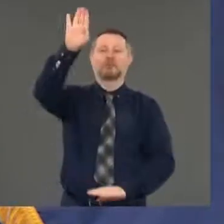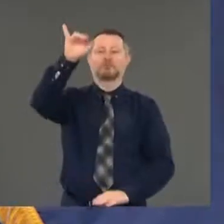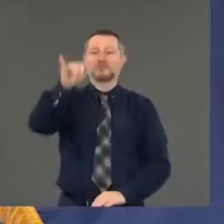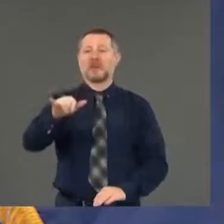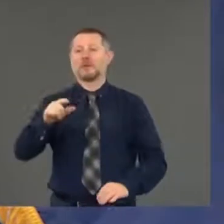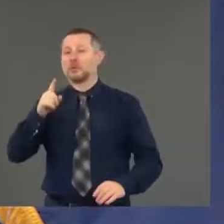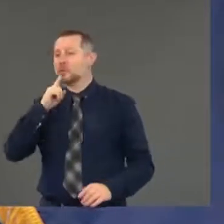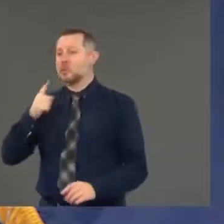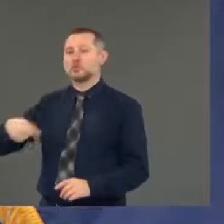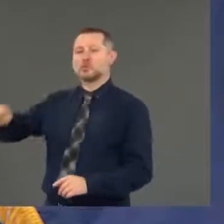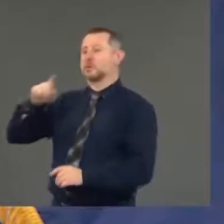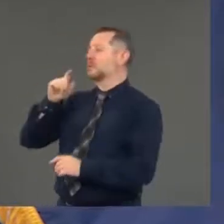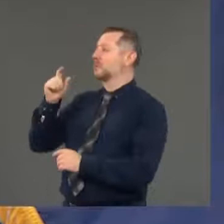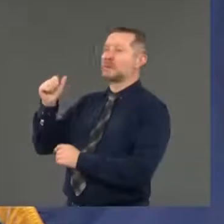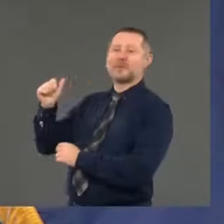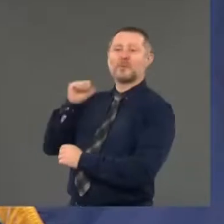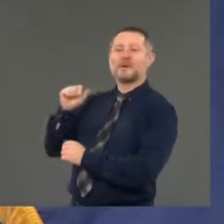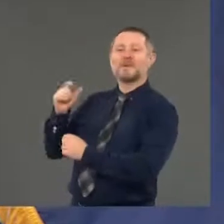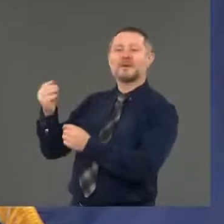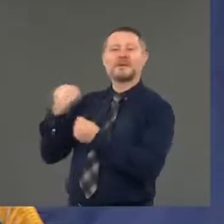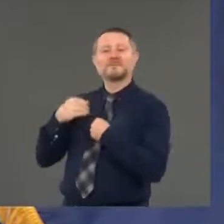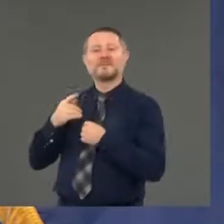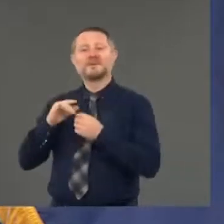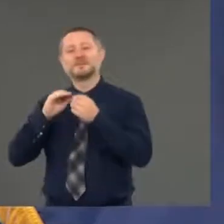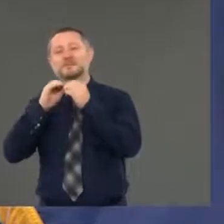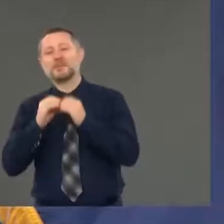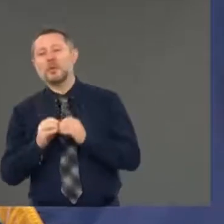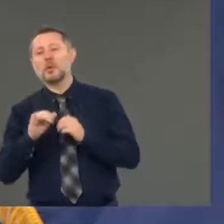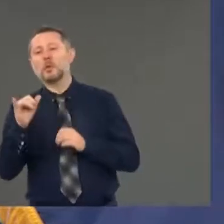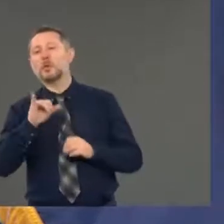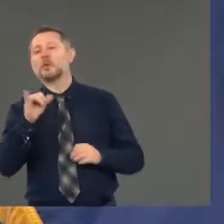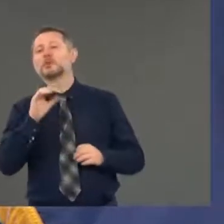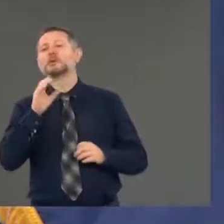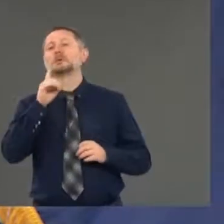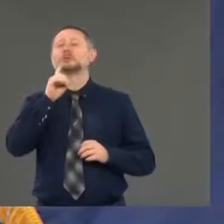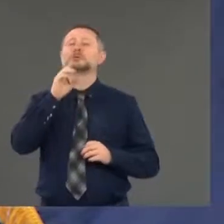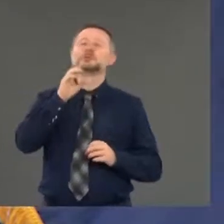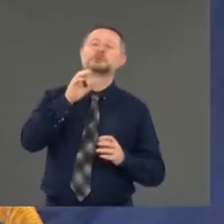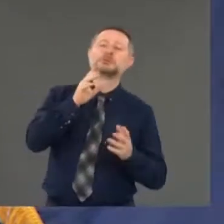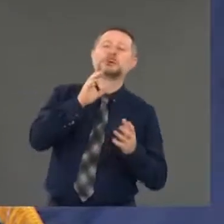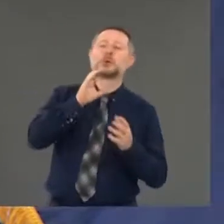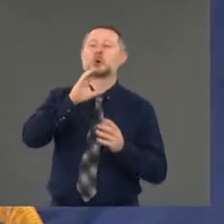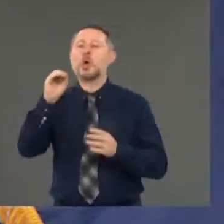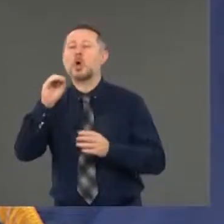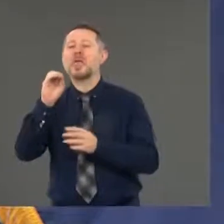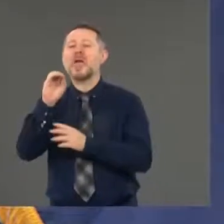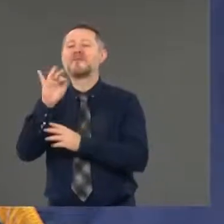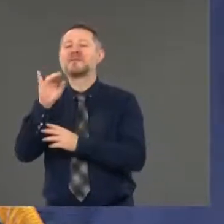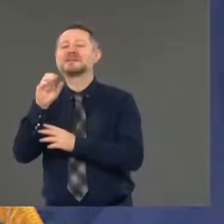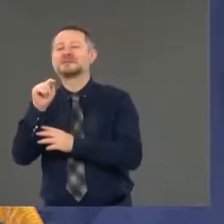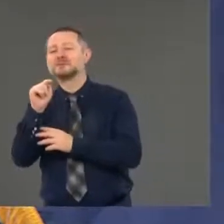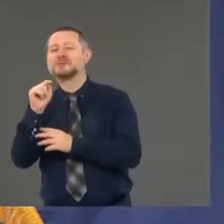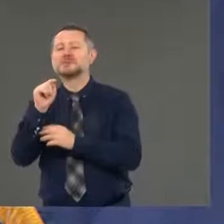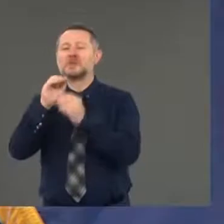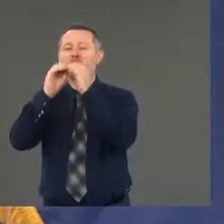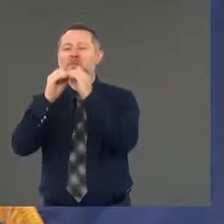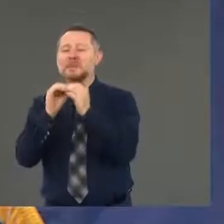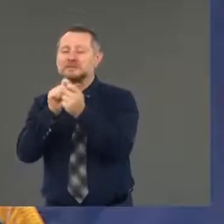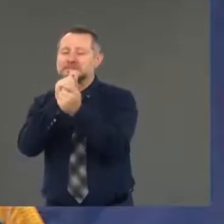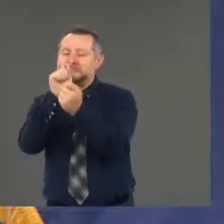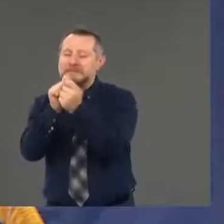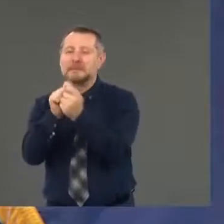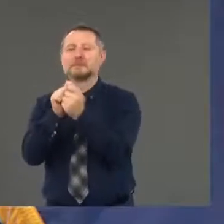a numerical coefficient, but increasing cases that you cannot explain